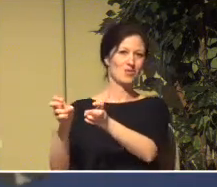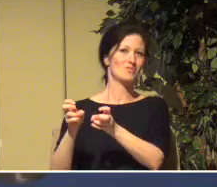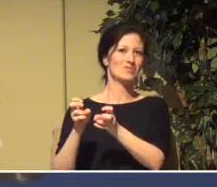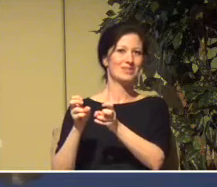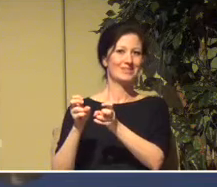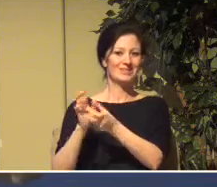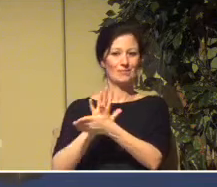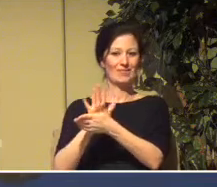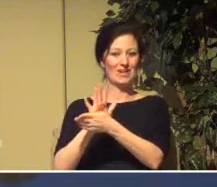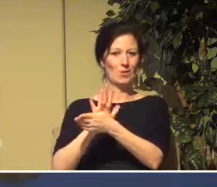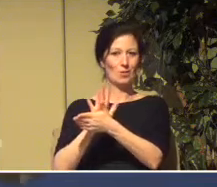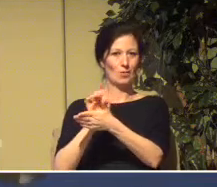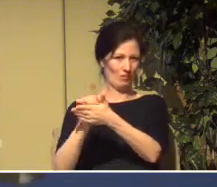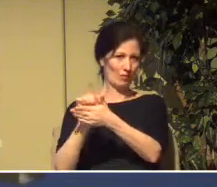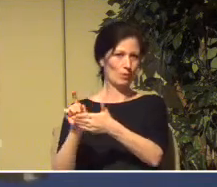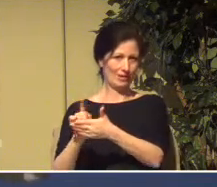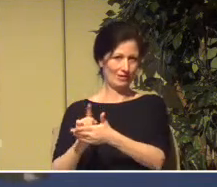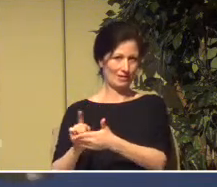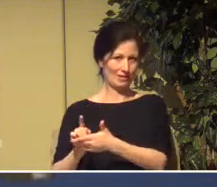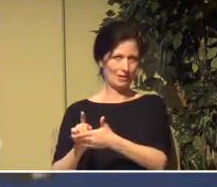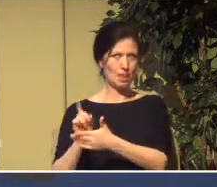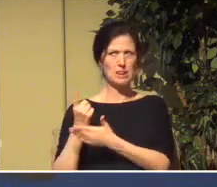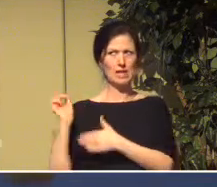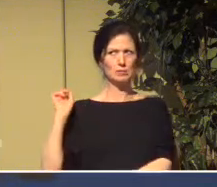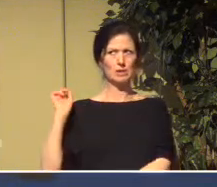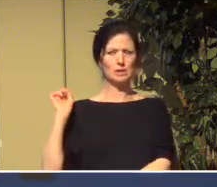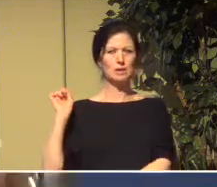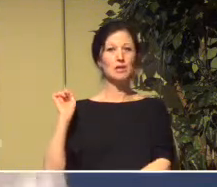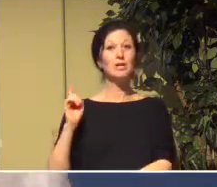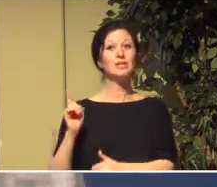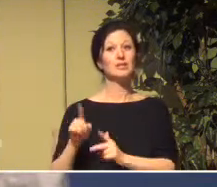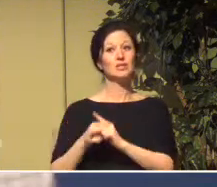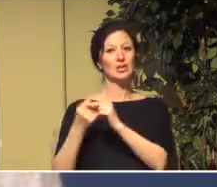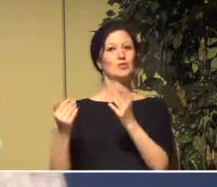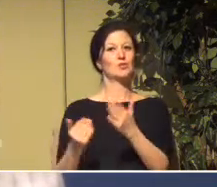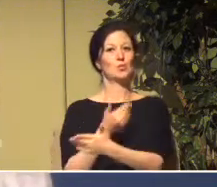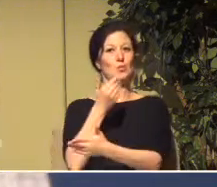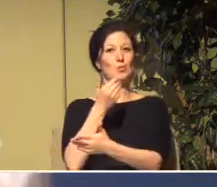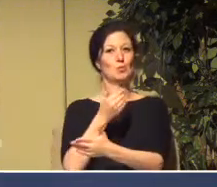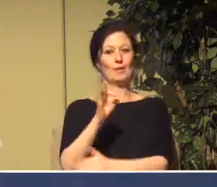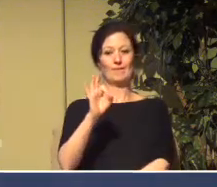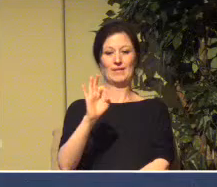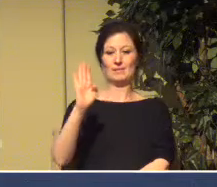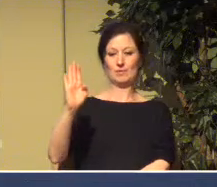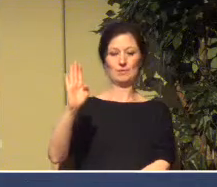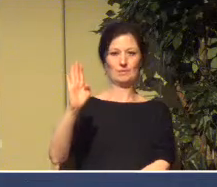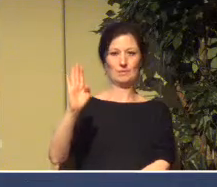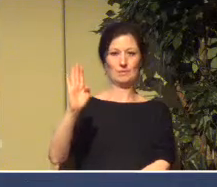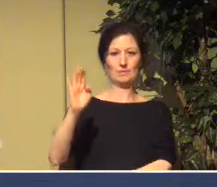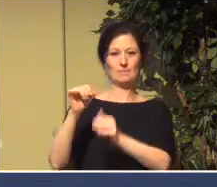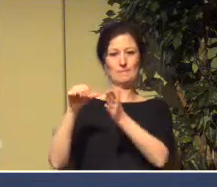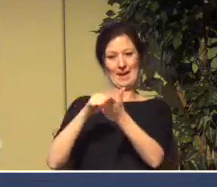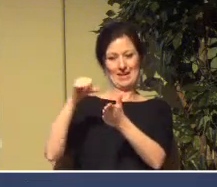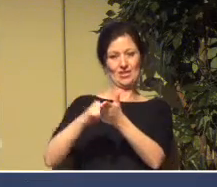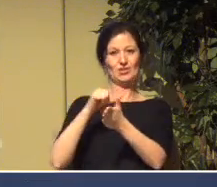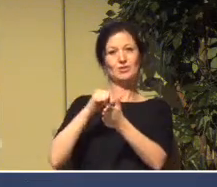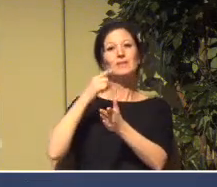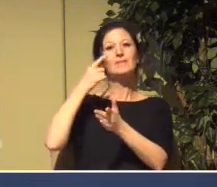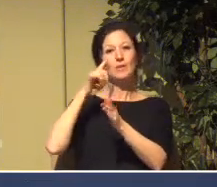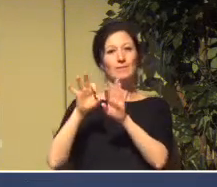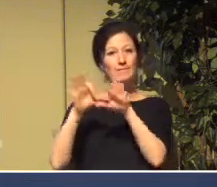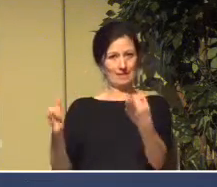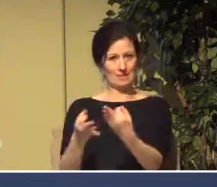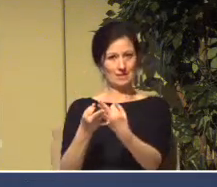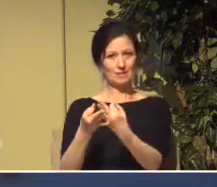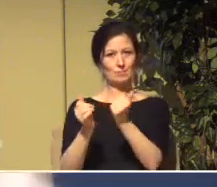just about a week ago a new Kids Up Facebook page. The private page for the families